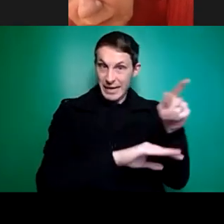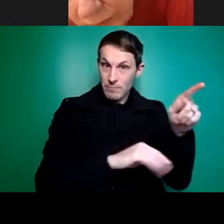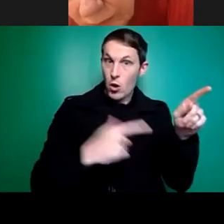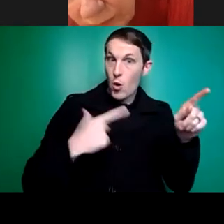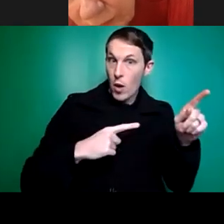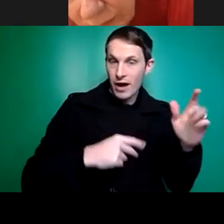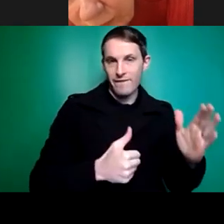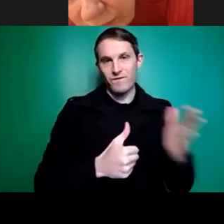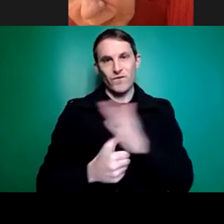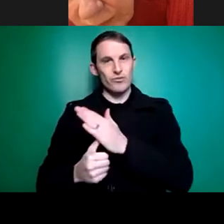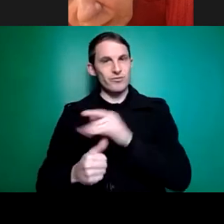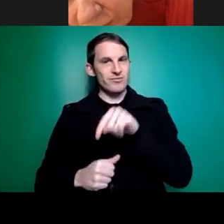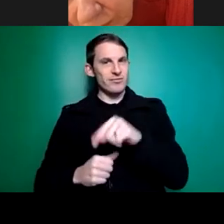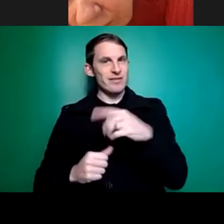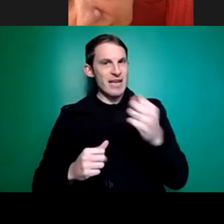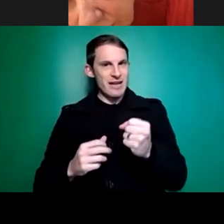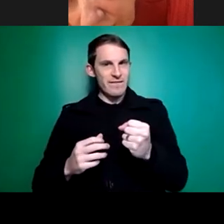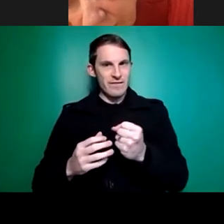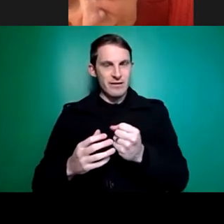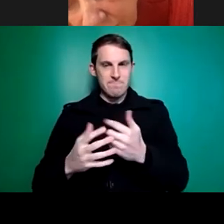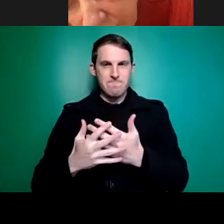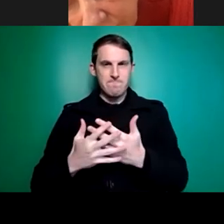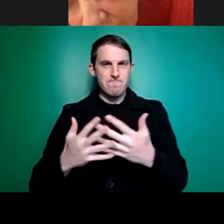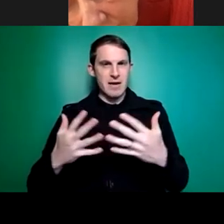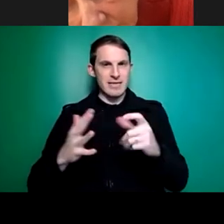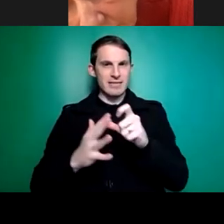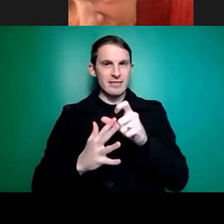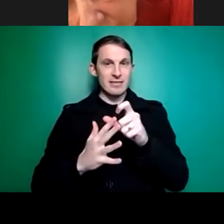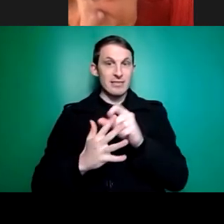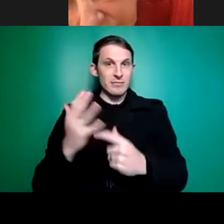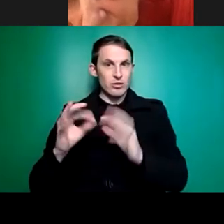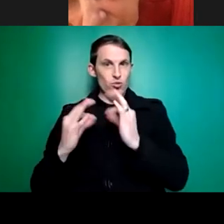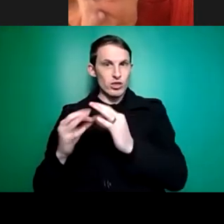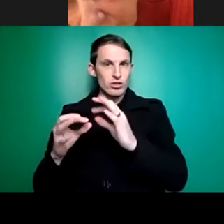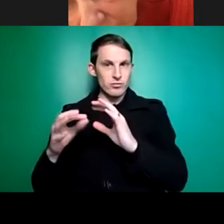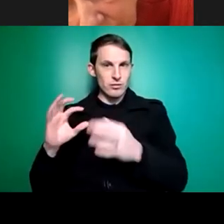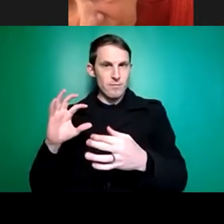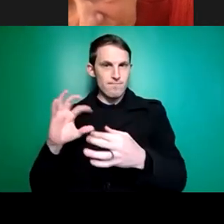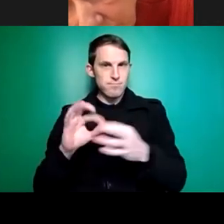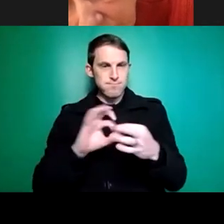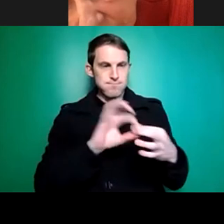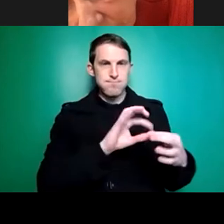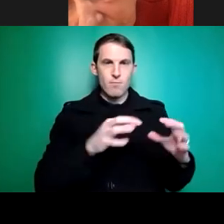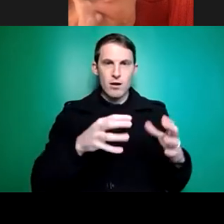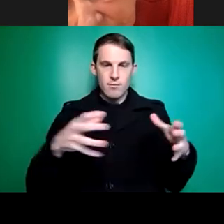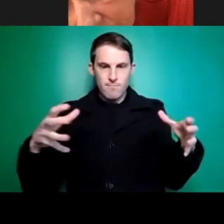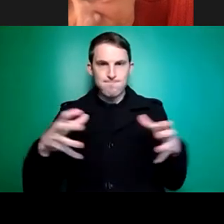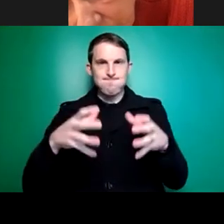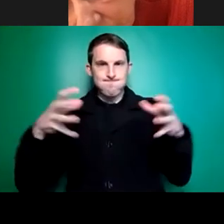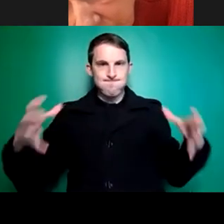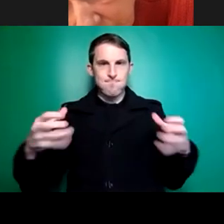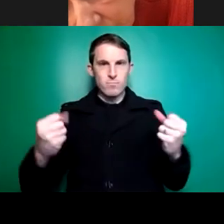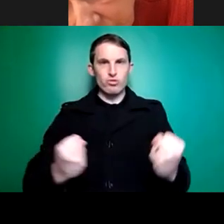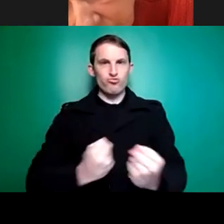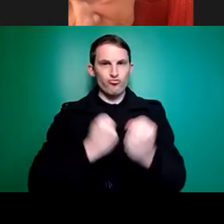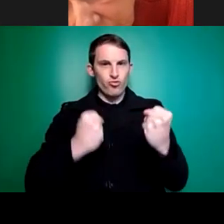a broad coalition across the disability sector. And it's coalitions like that that make